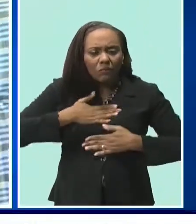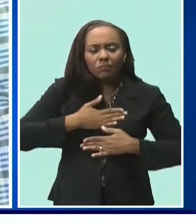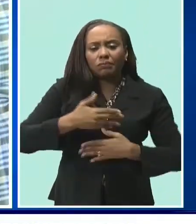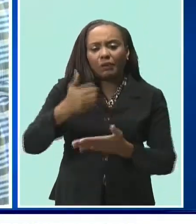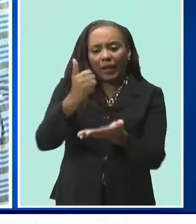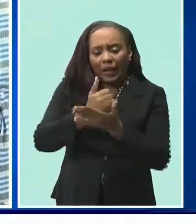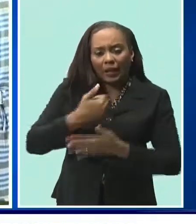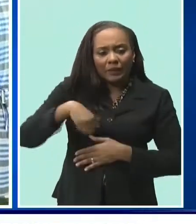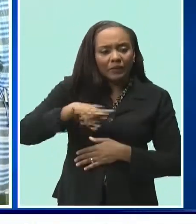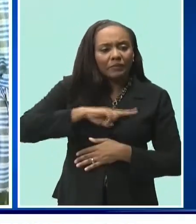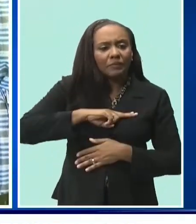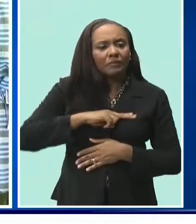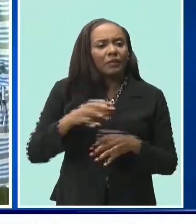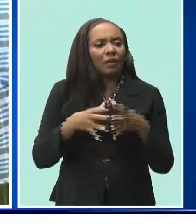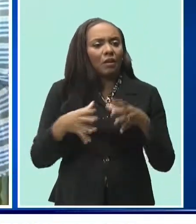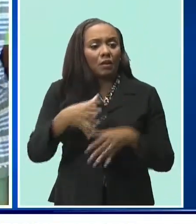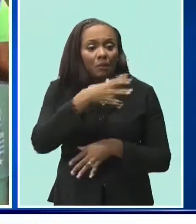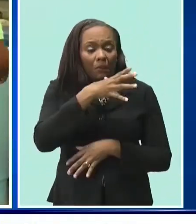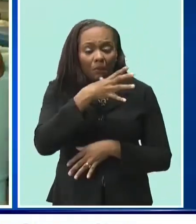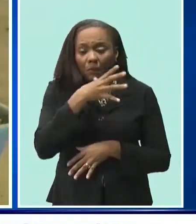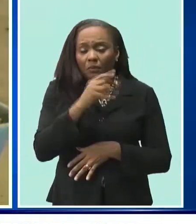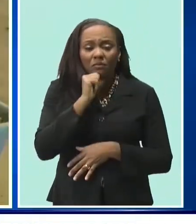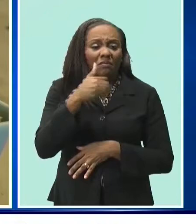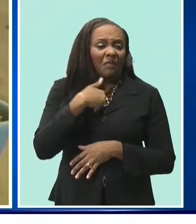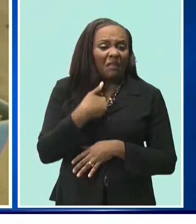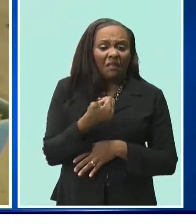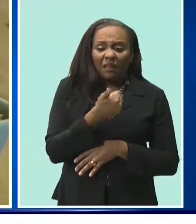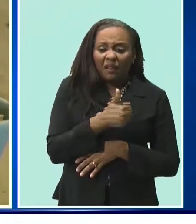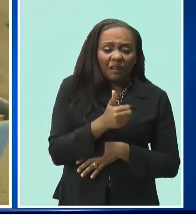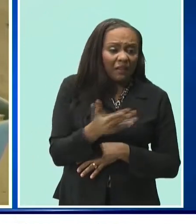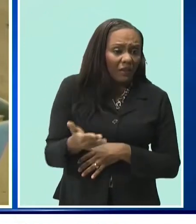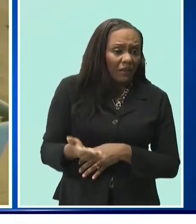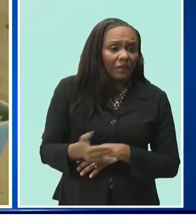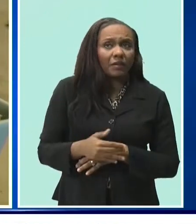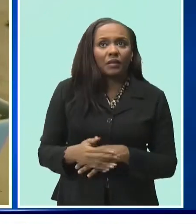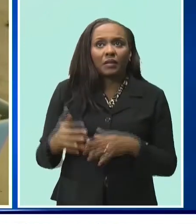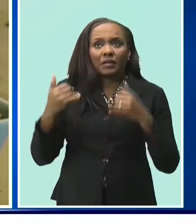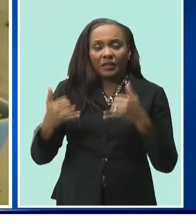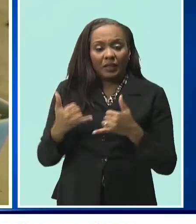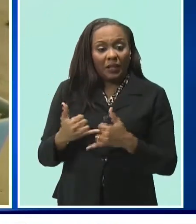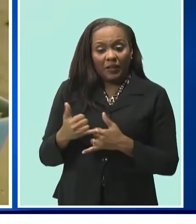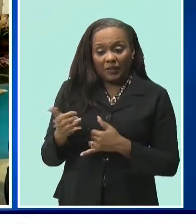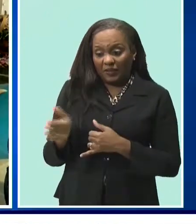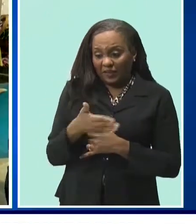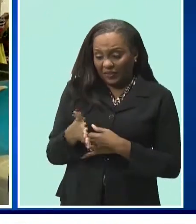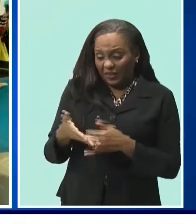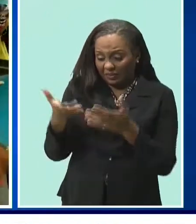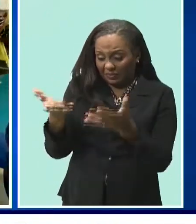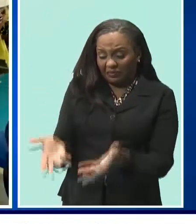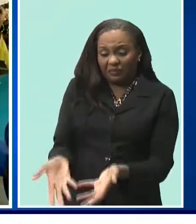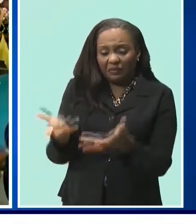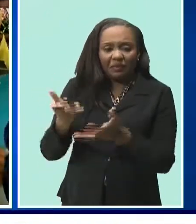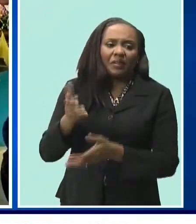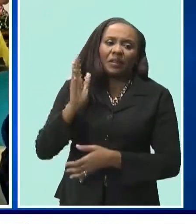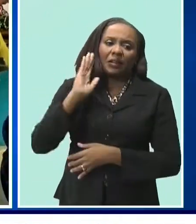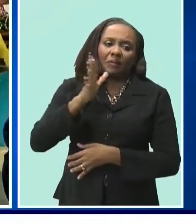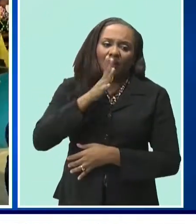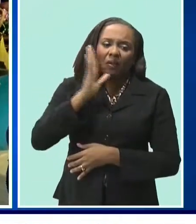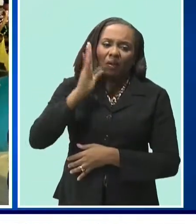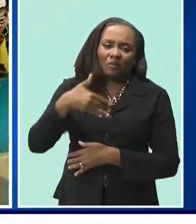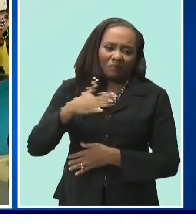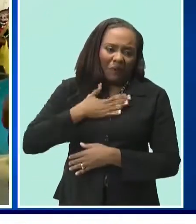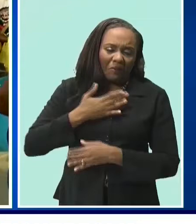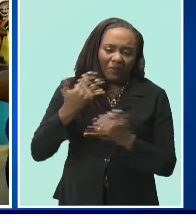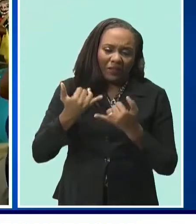crisis. There's mothers out there that doesn't have anything on their table and with this contribution we know they're going to be happy today to have